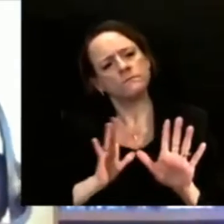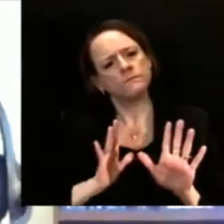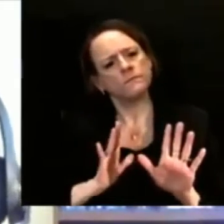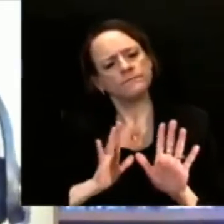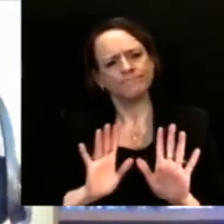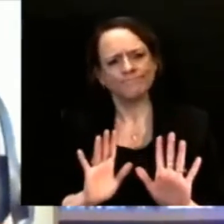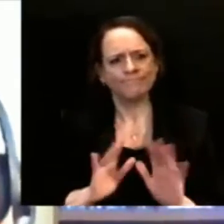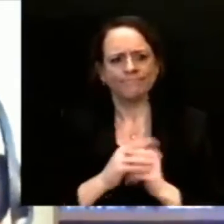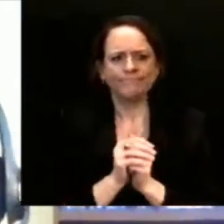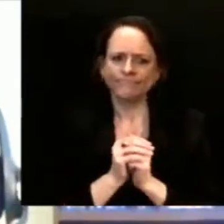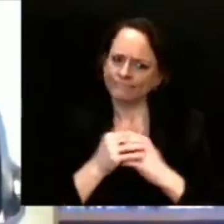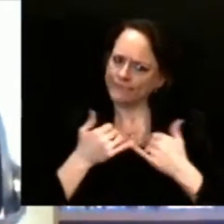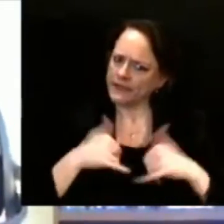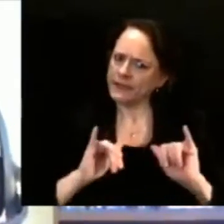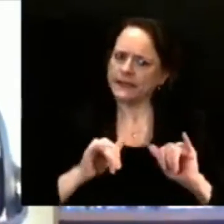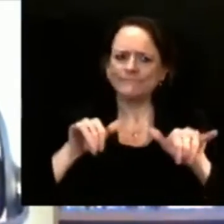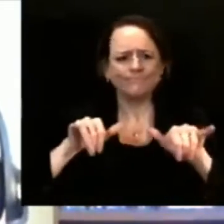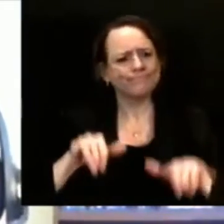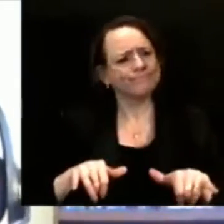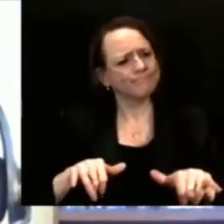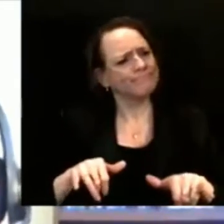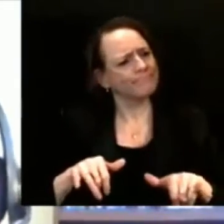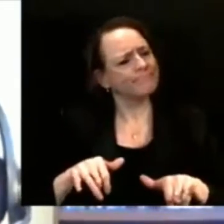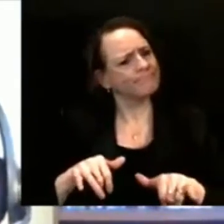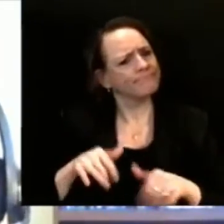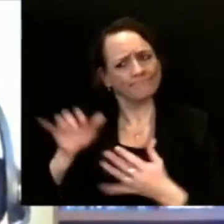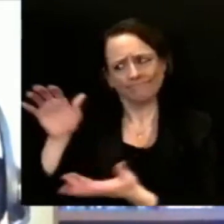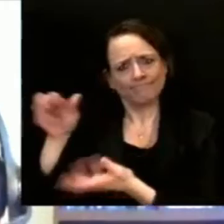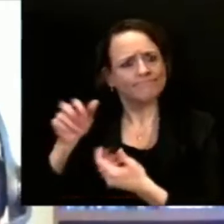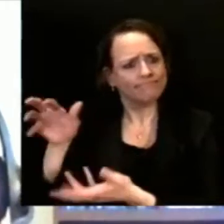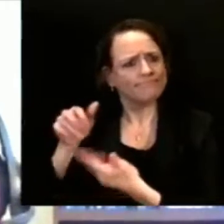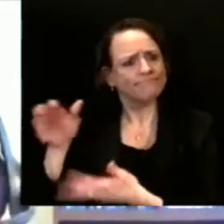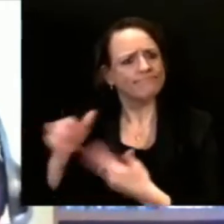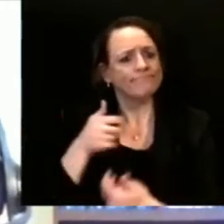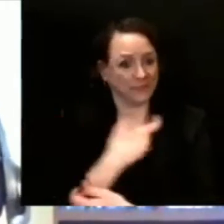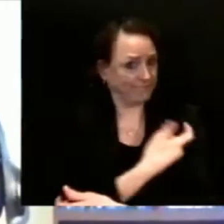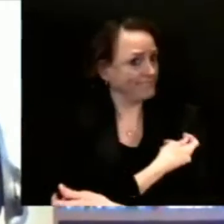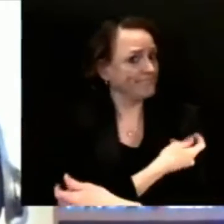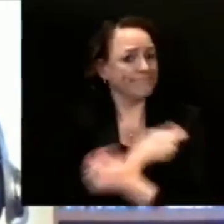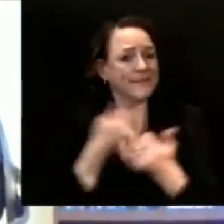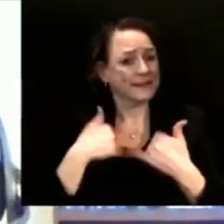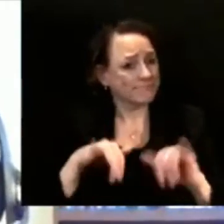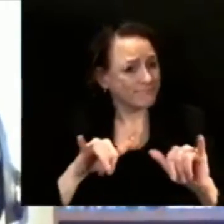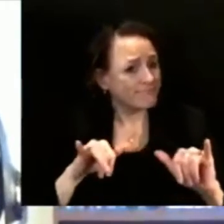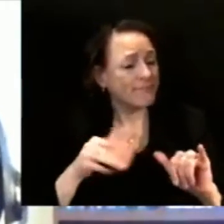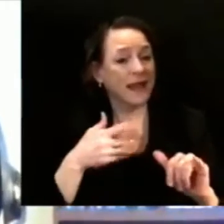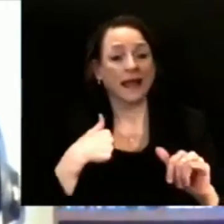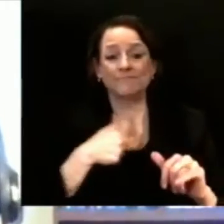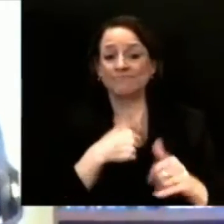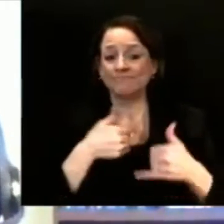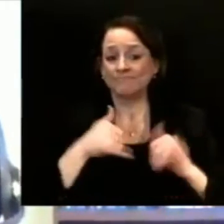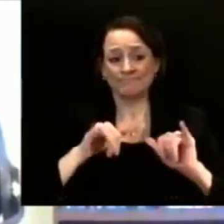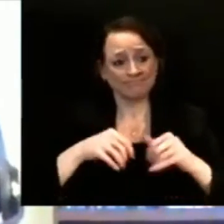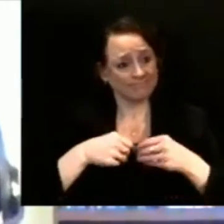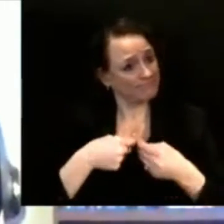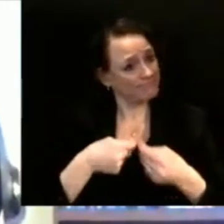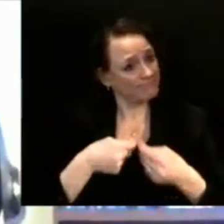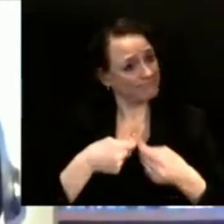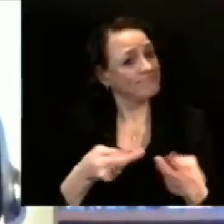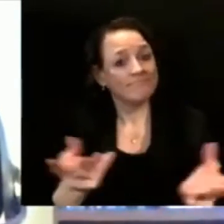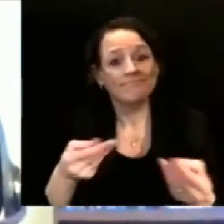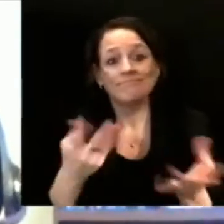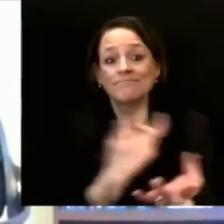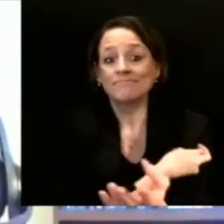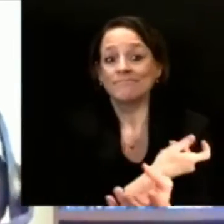vaccine. We are increasing the number of vaccinations that get through the system each week. And